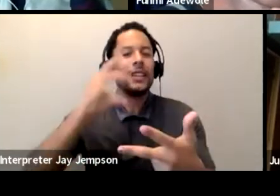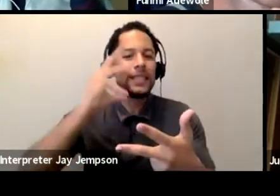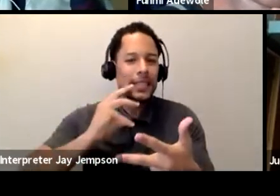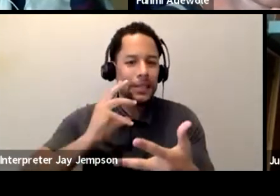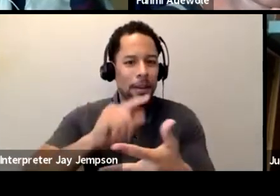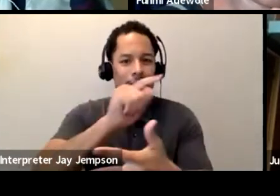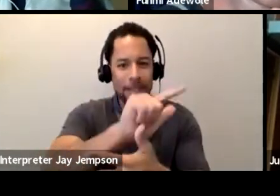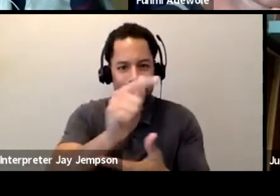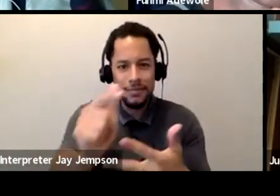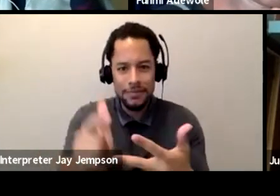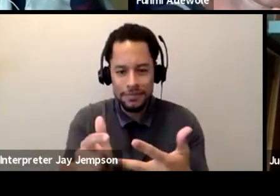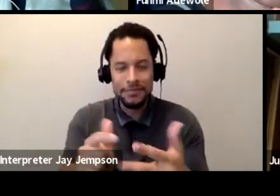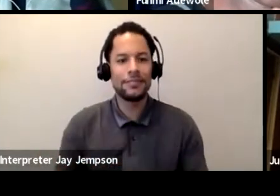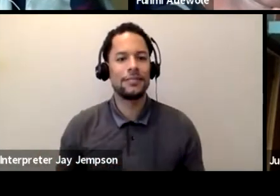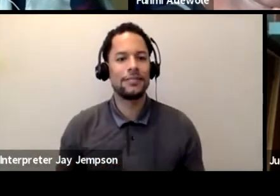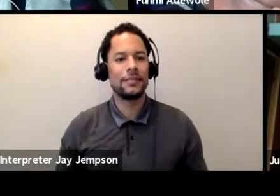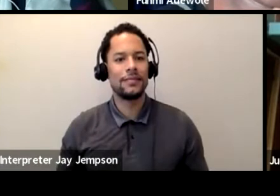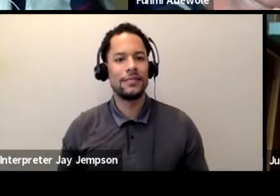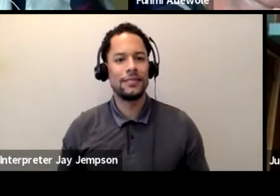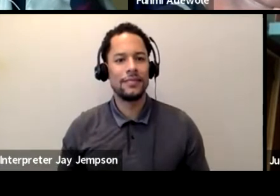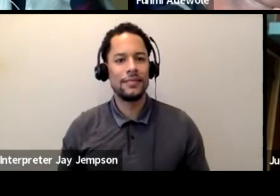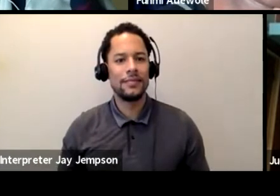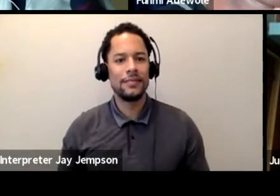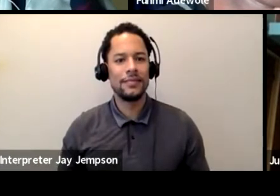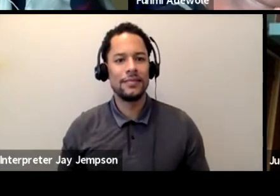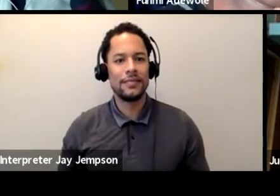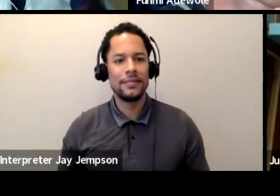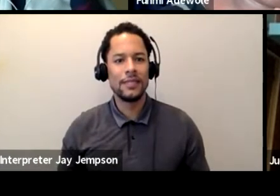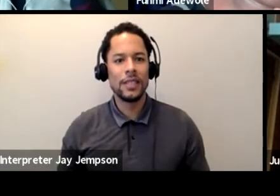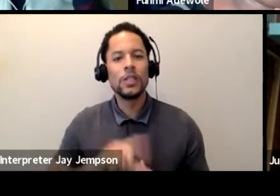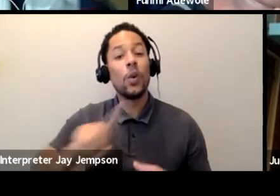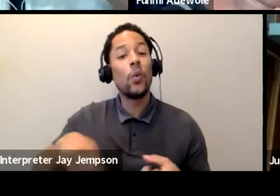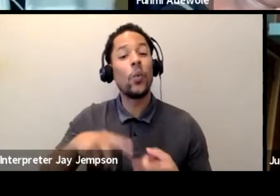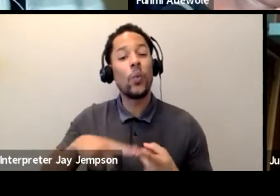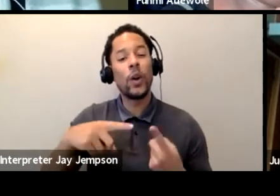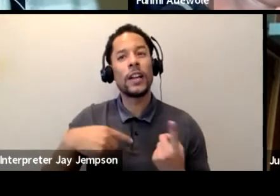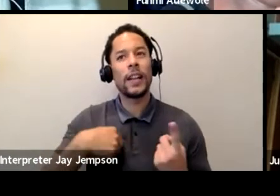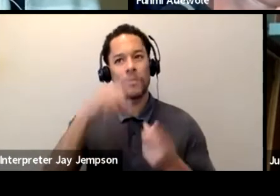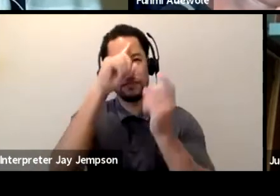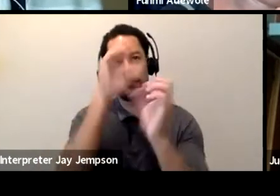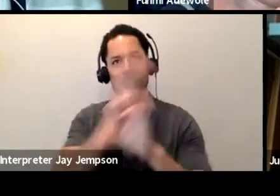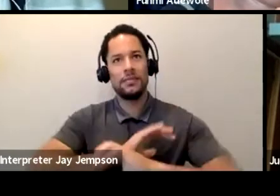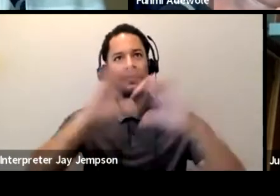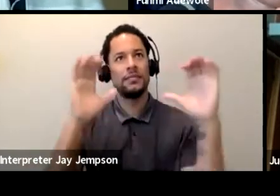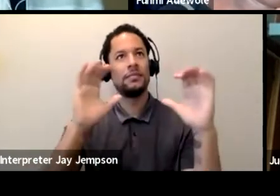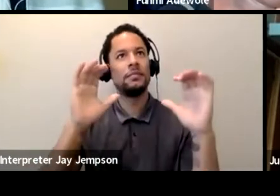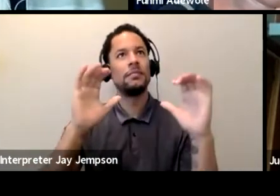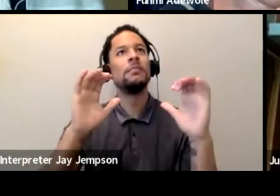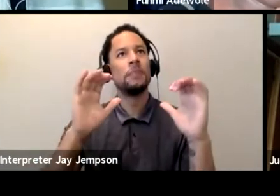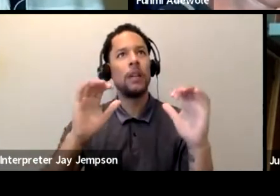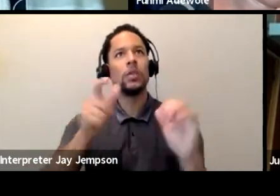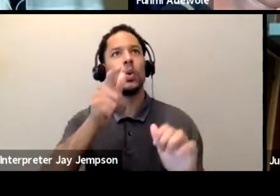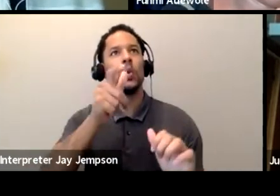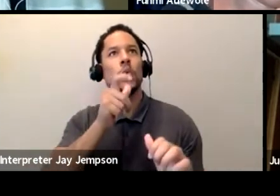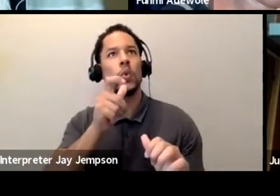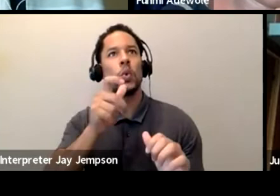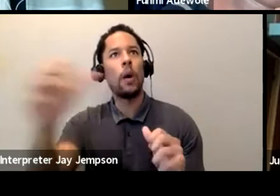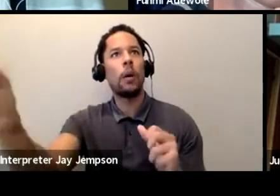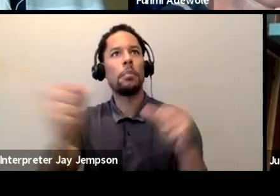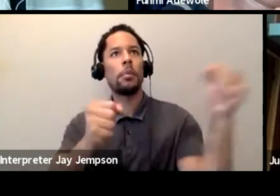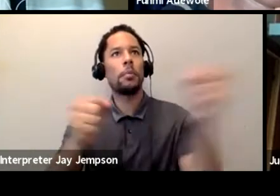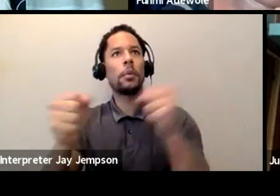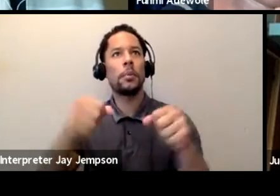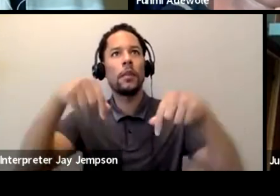I didn't really, you know, I, I, I, brought both three of you together just thinking, you know, but it never come to me like this. But then what that's,